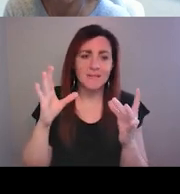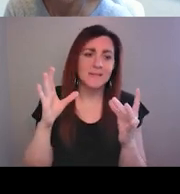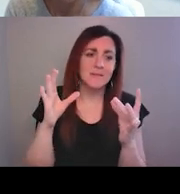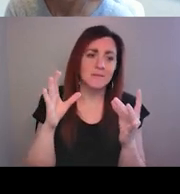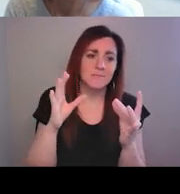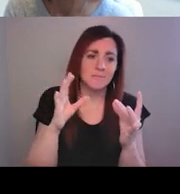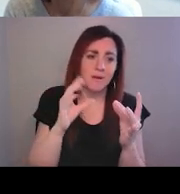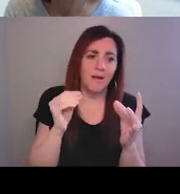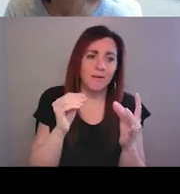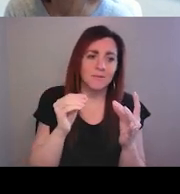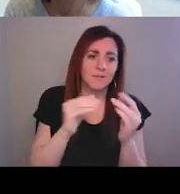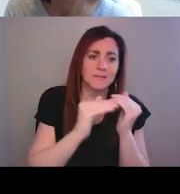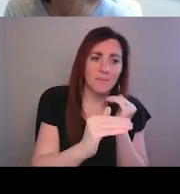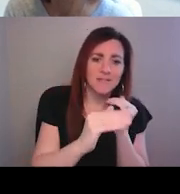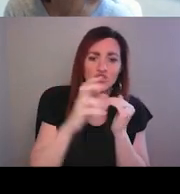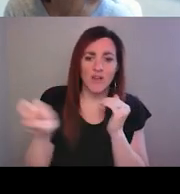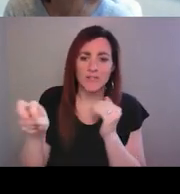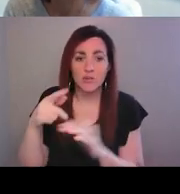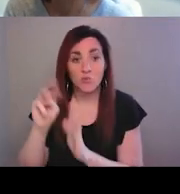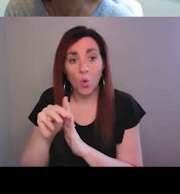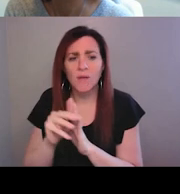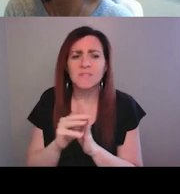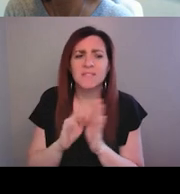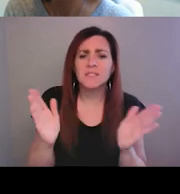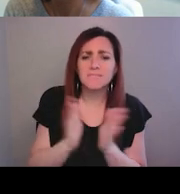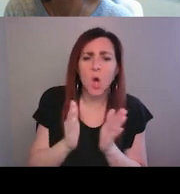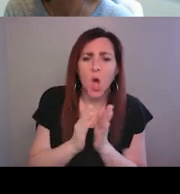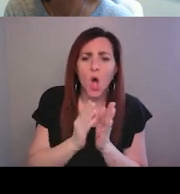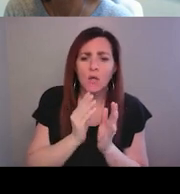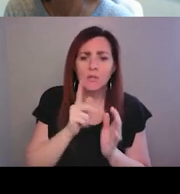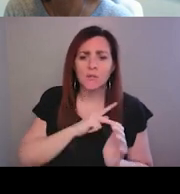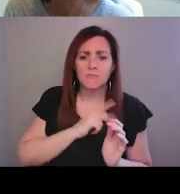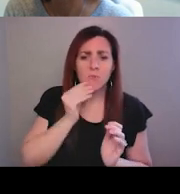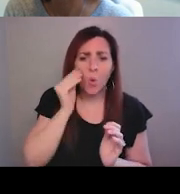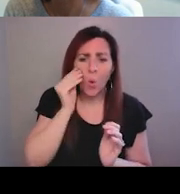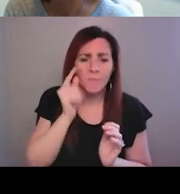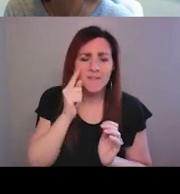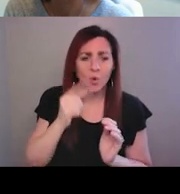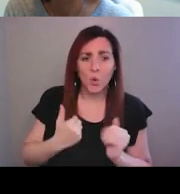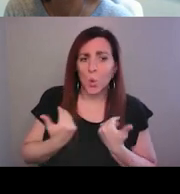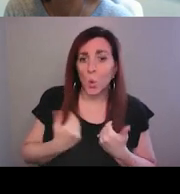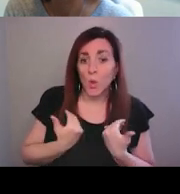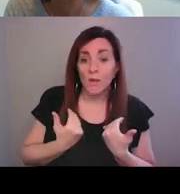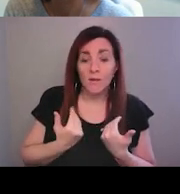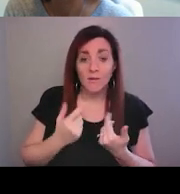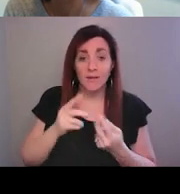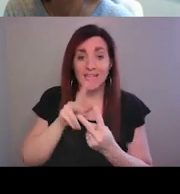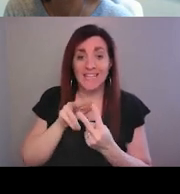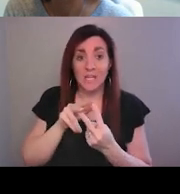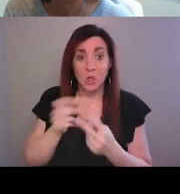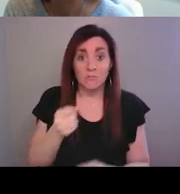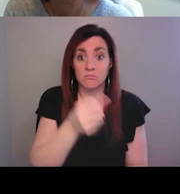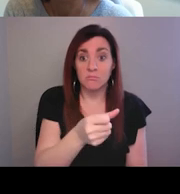residential, small residential homes for youth that are either being boarded in emergency